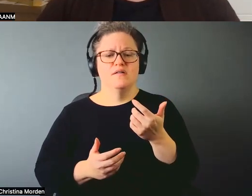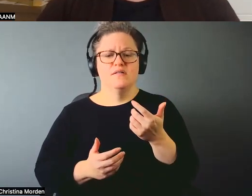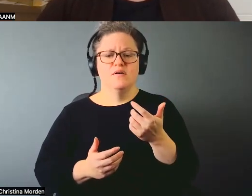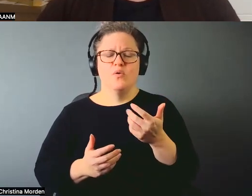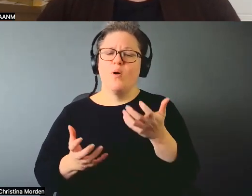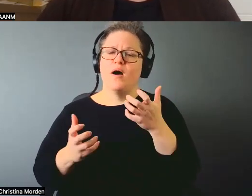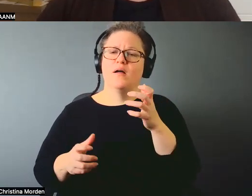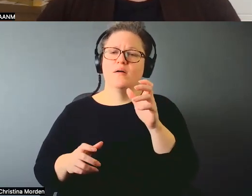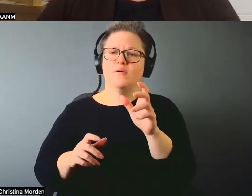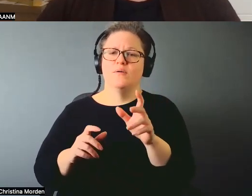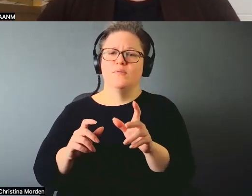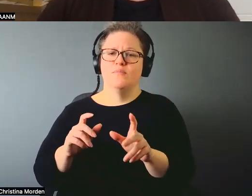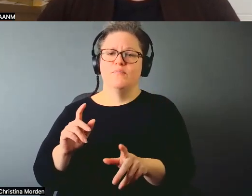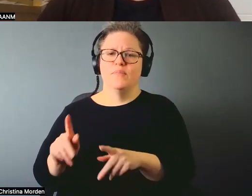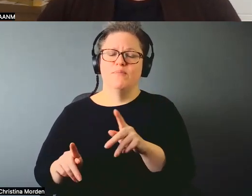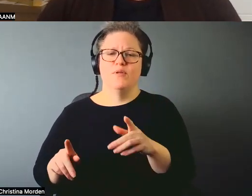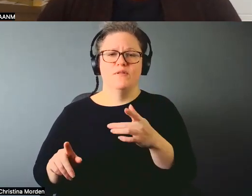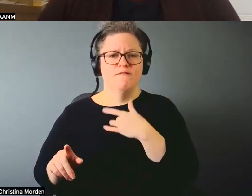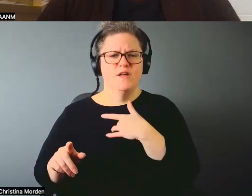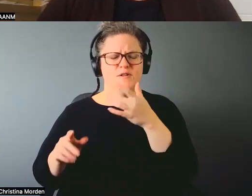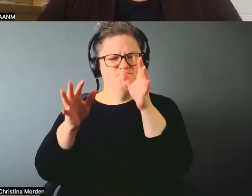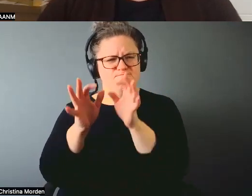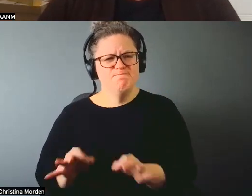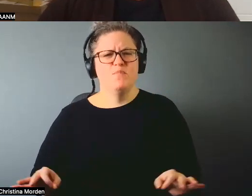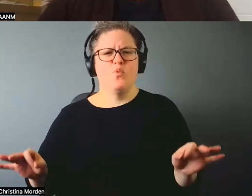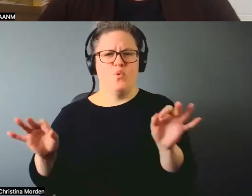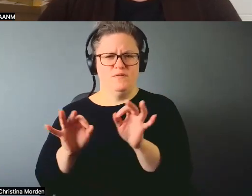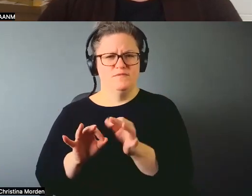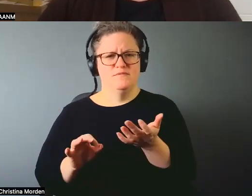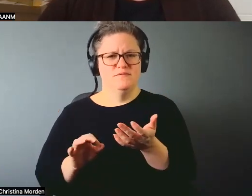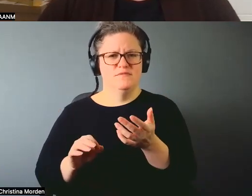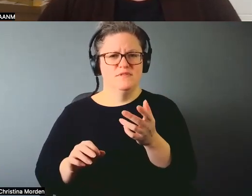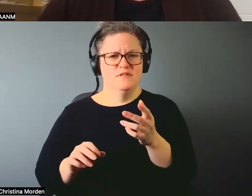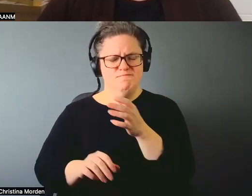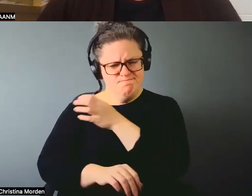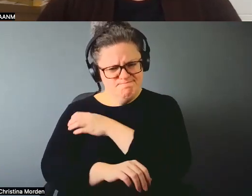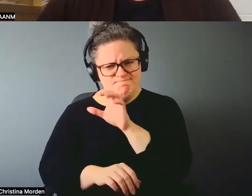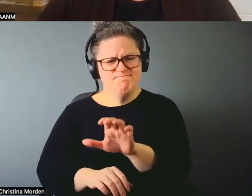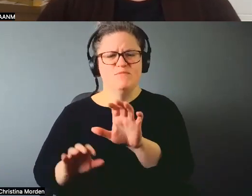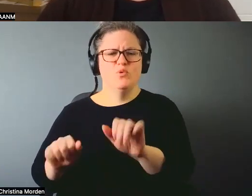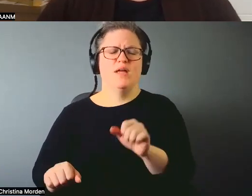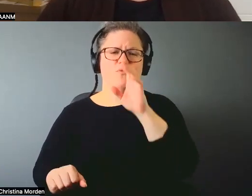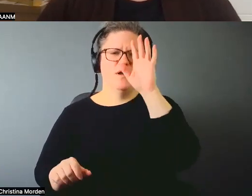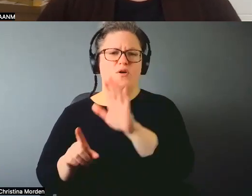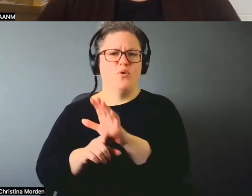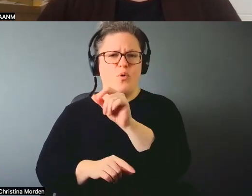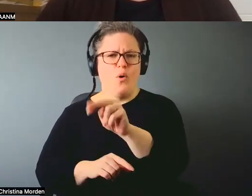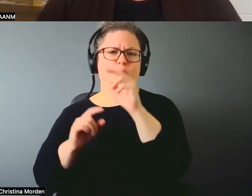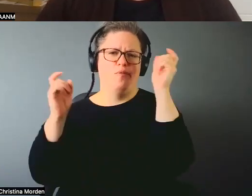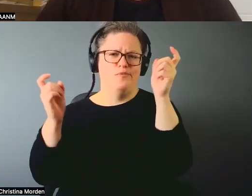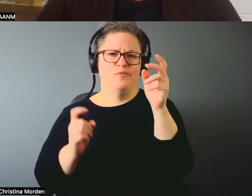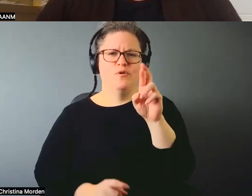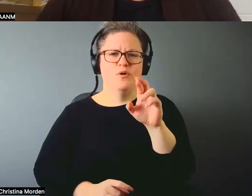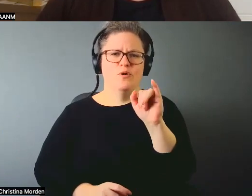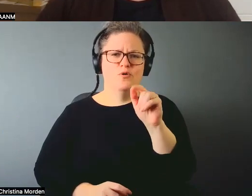feel so worthy to create their own rituals. And, and I, that is something I've done over many